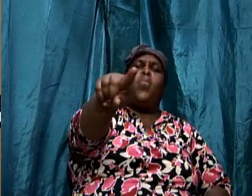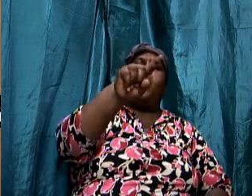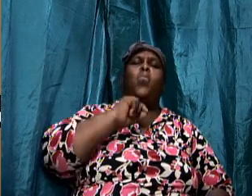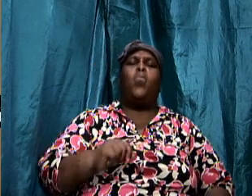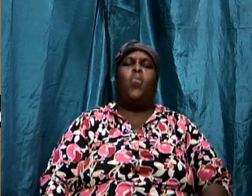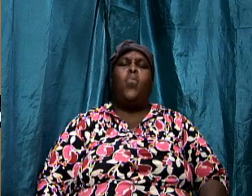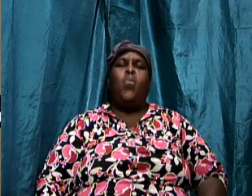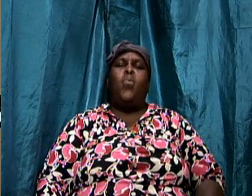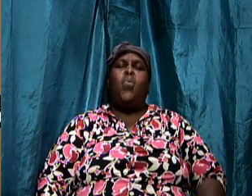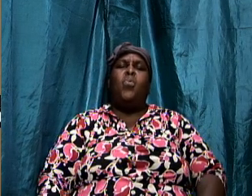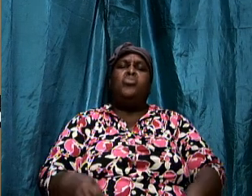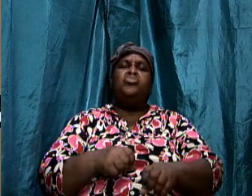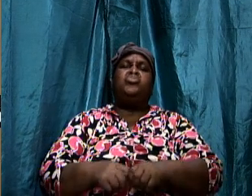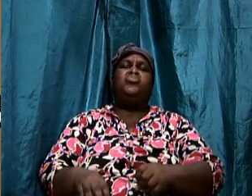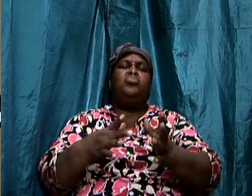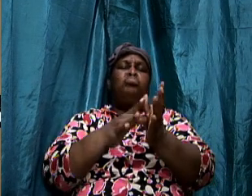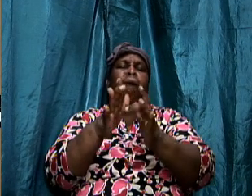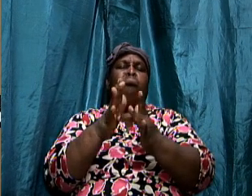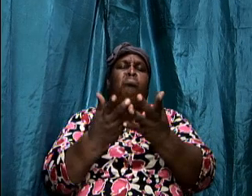roaring lion